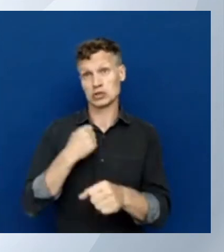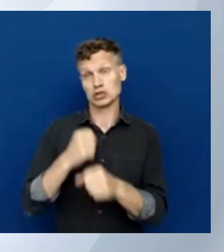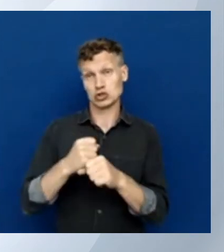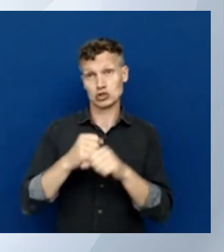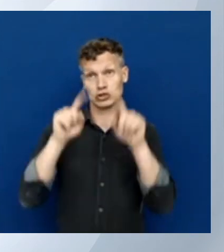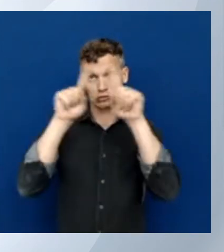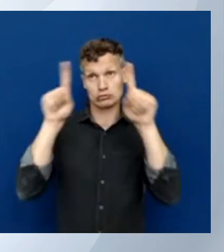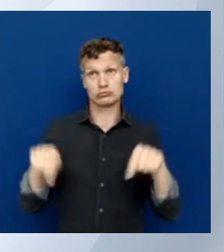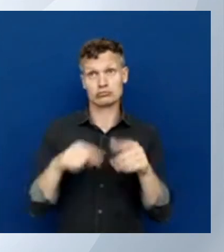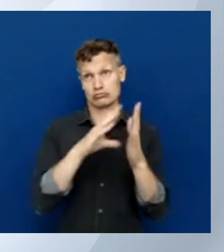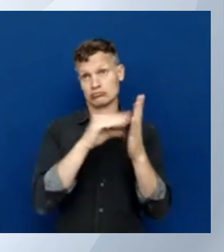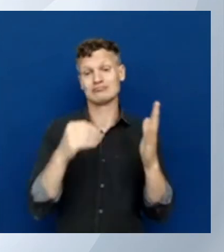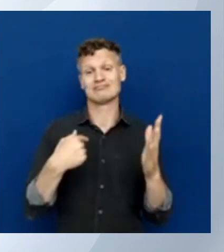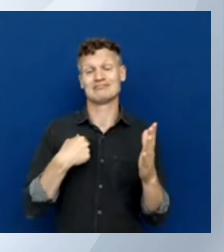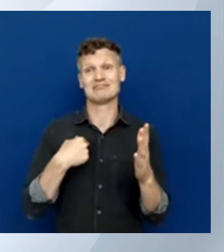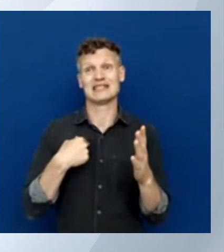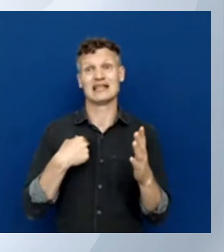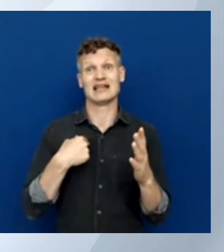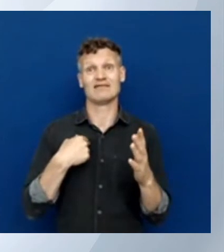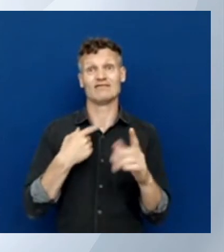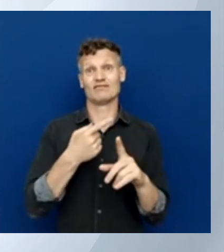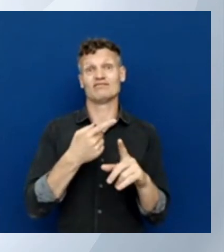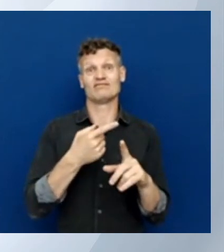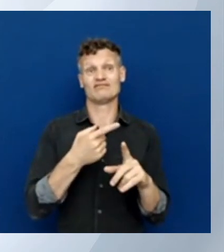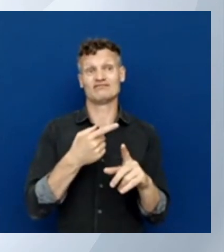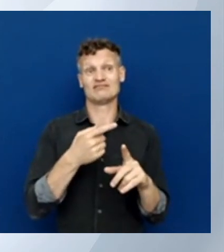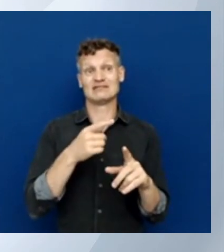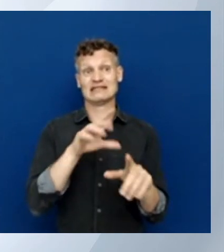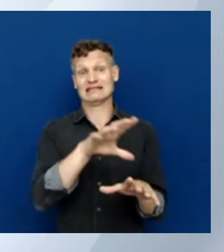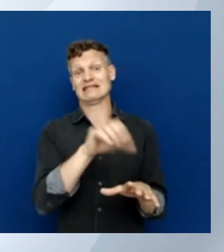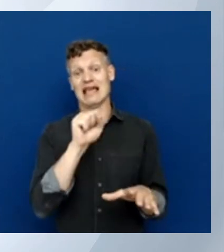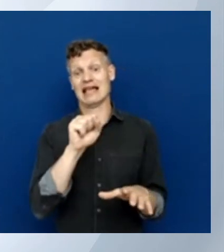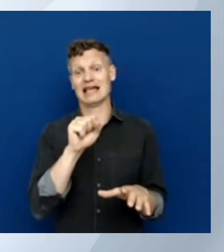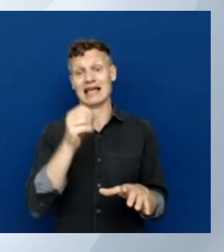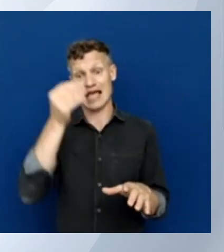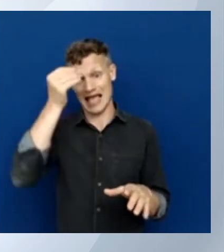from the portal so no shame in that